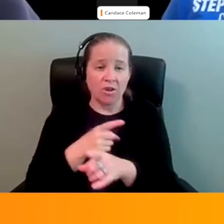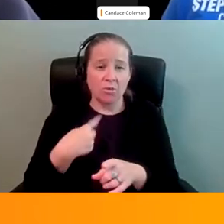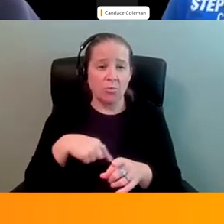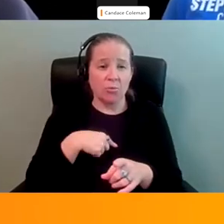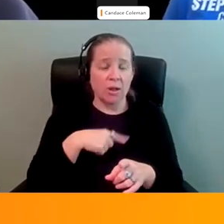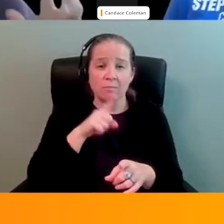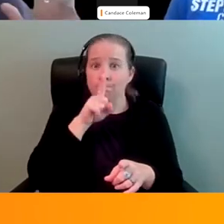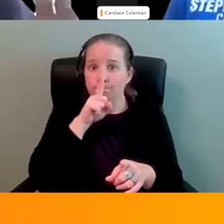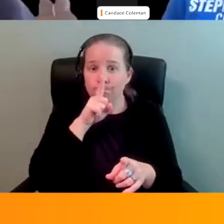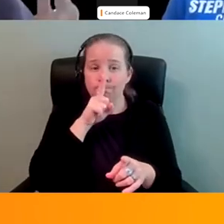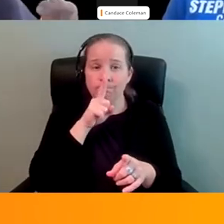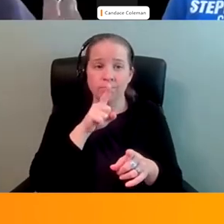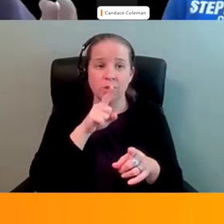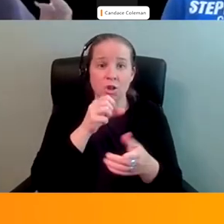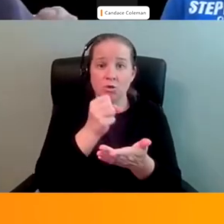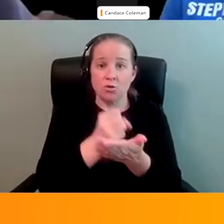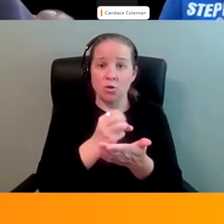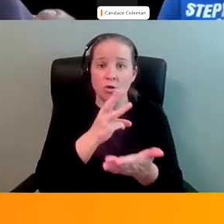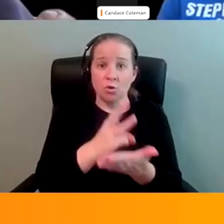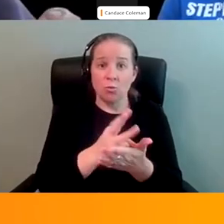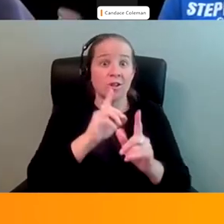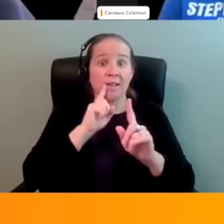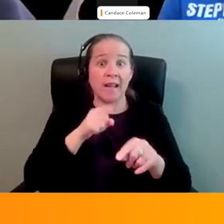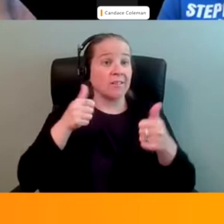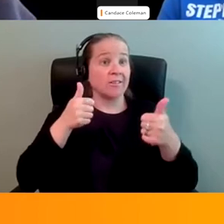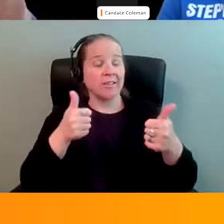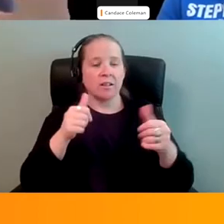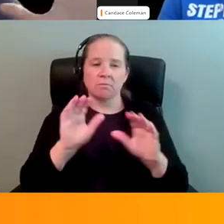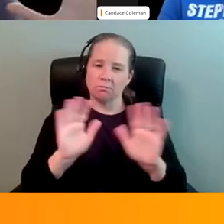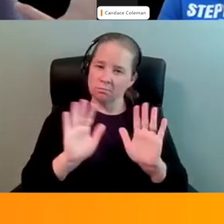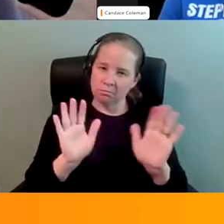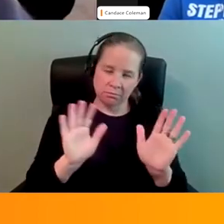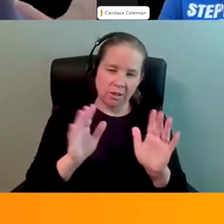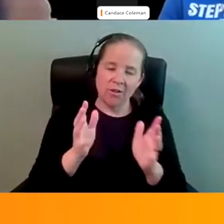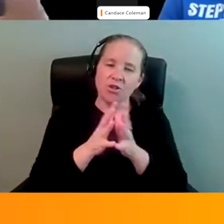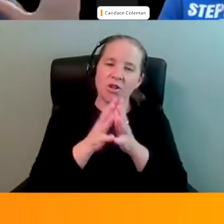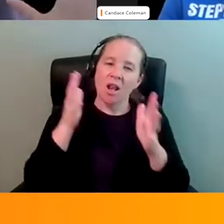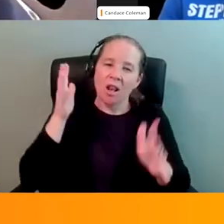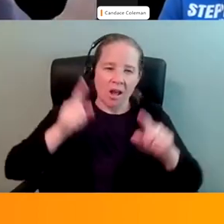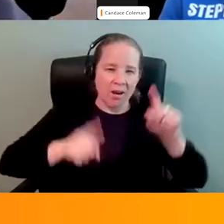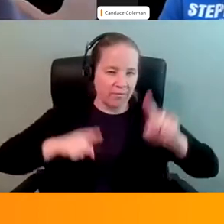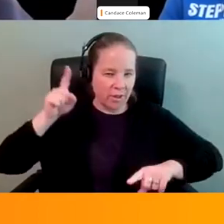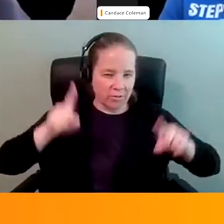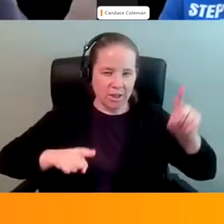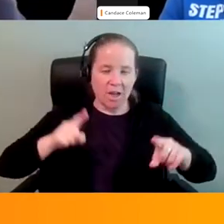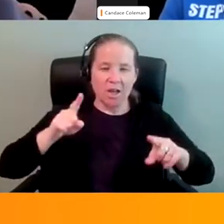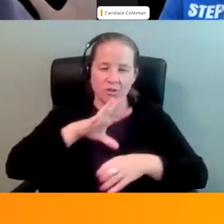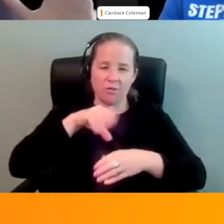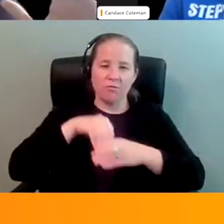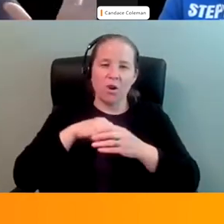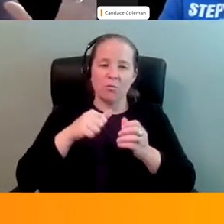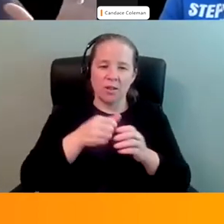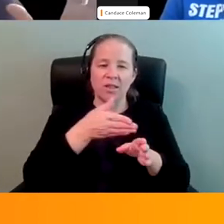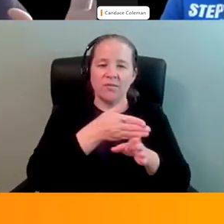saying across the board that social workers are the answer. And there is a lot of variation within the field of social work.